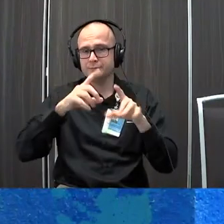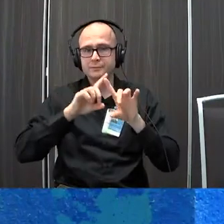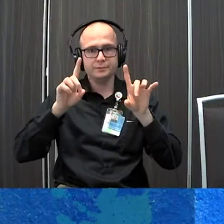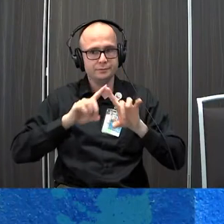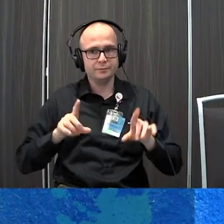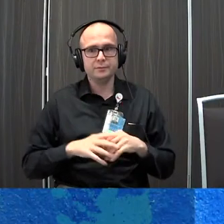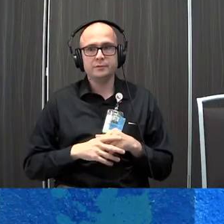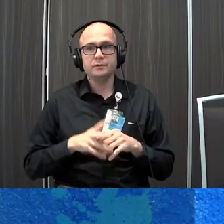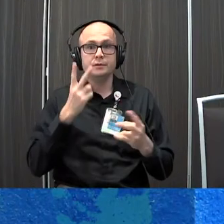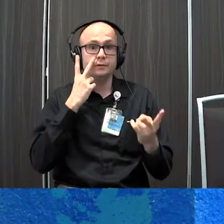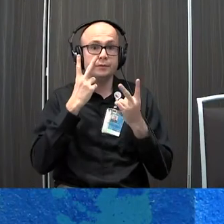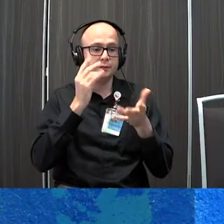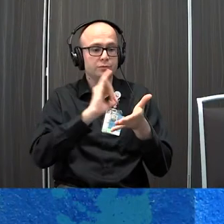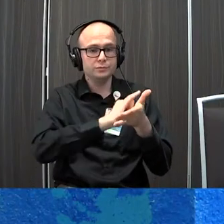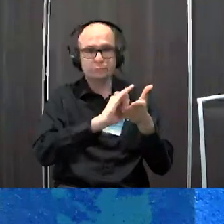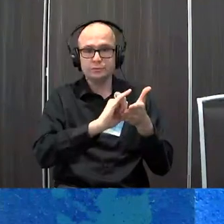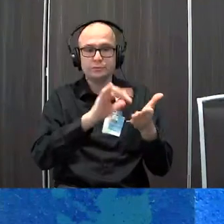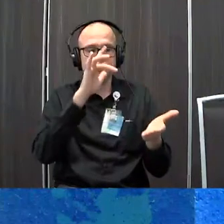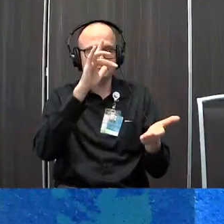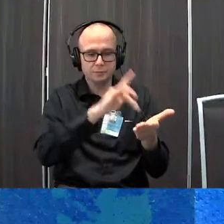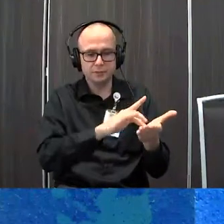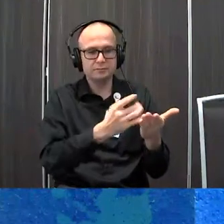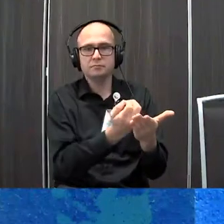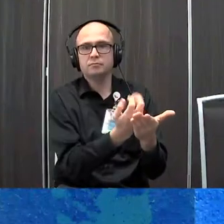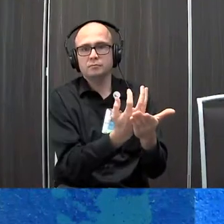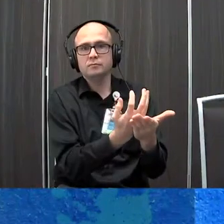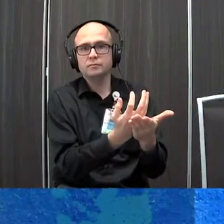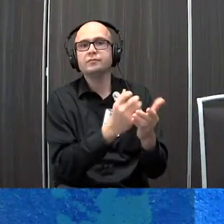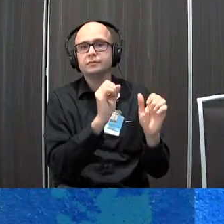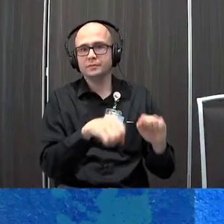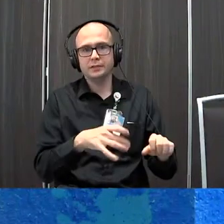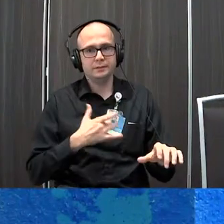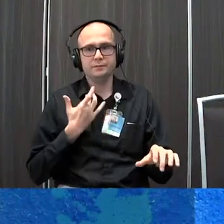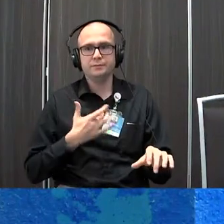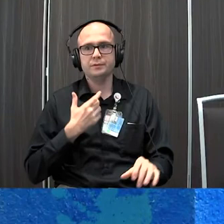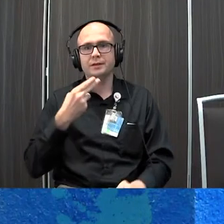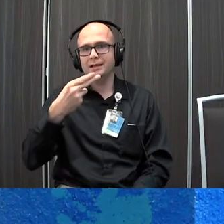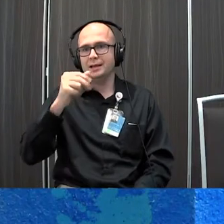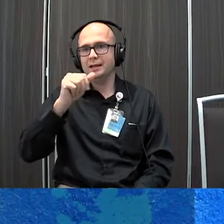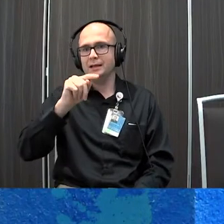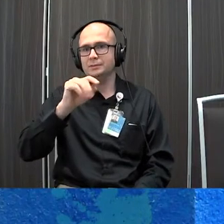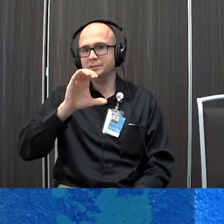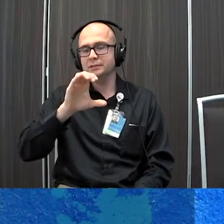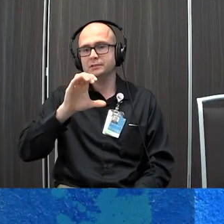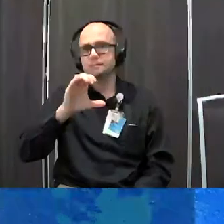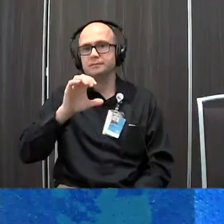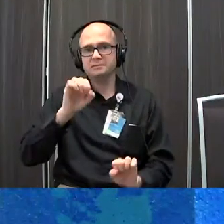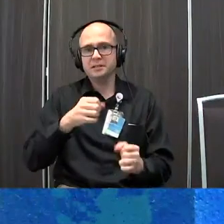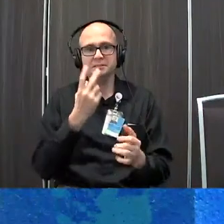a visual highlight again on the button press that haptic feedback can also help us if we are hearing impaired